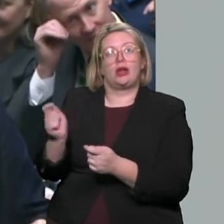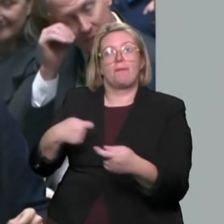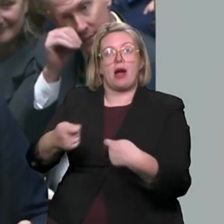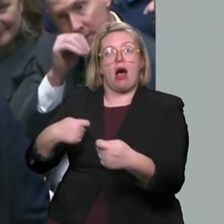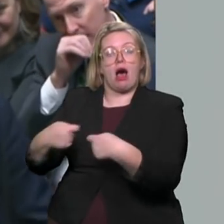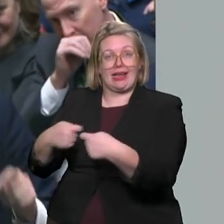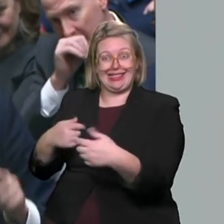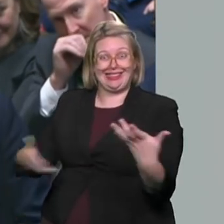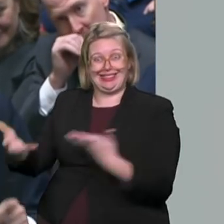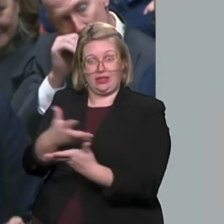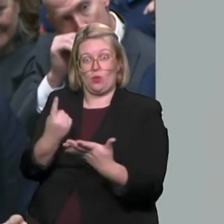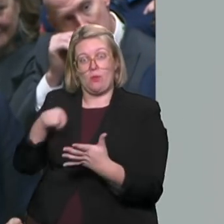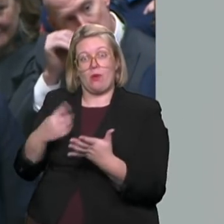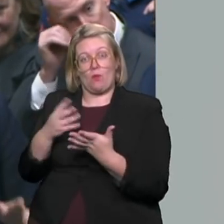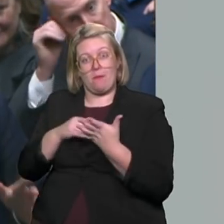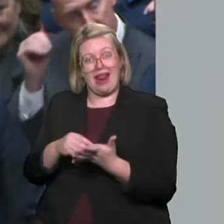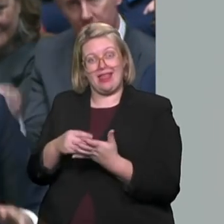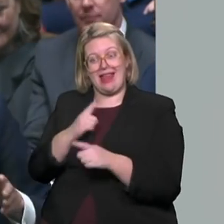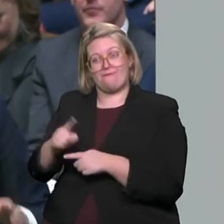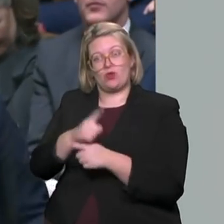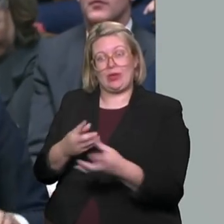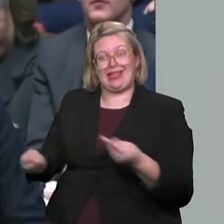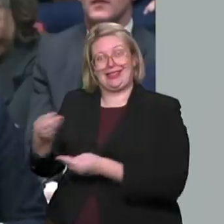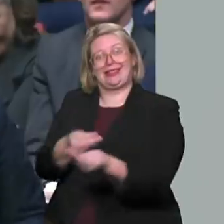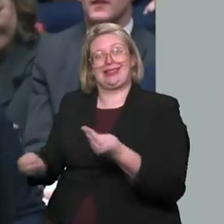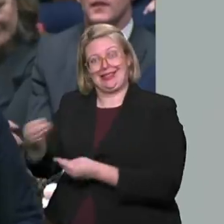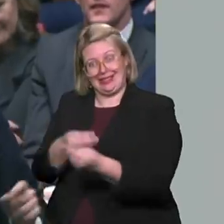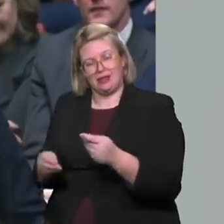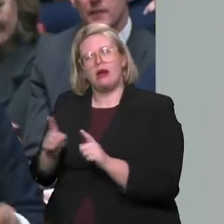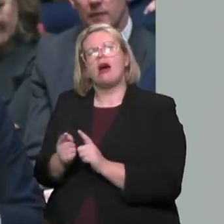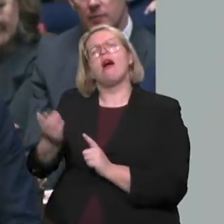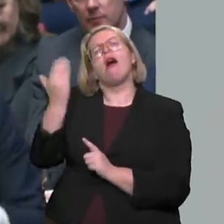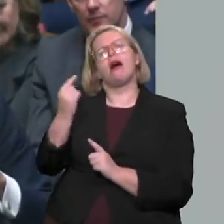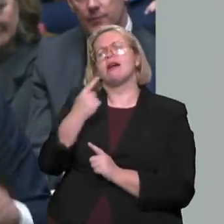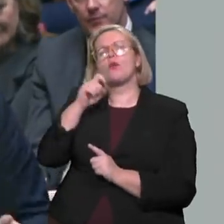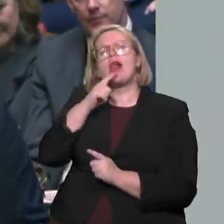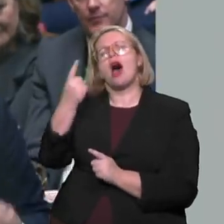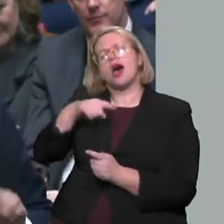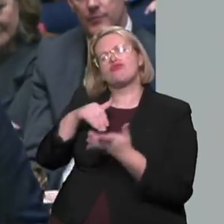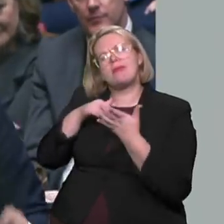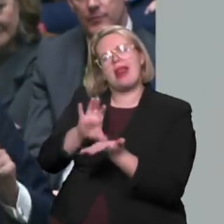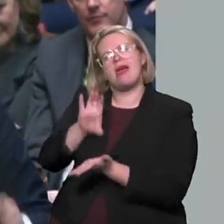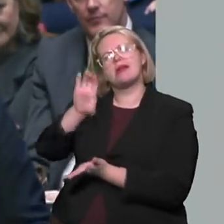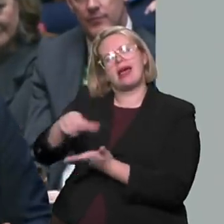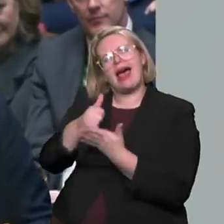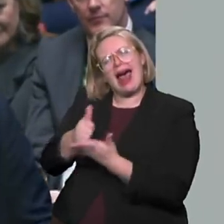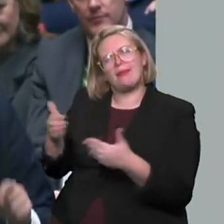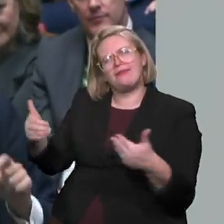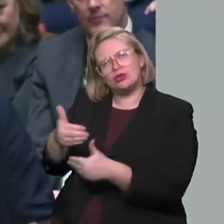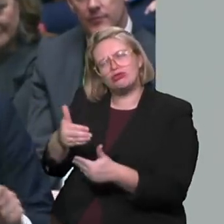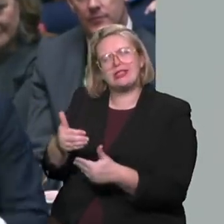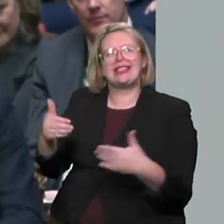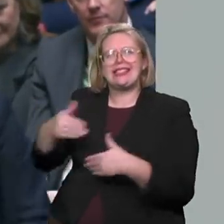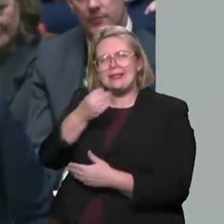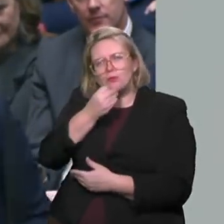share of the levelling up fund, but they are also looking forward to the previously announced the £100 million fisheries and seafood scheme. When will we be seeing